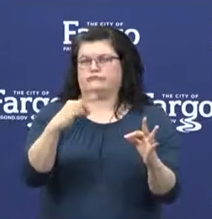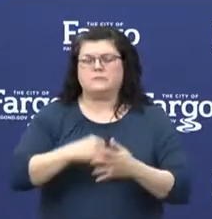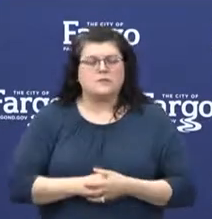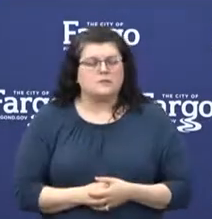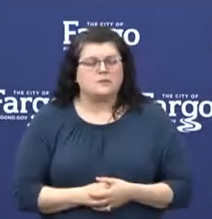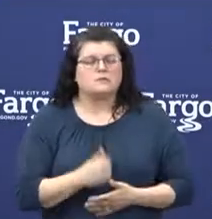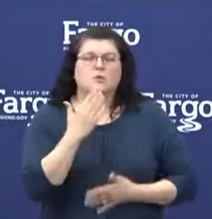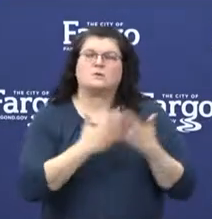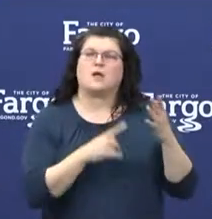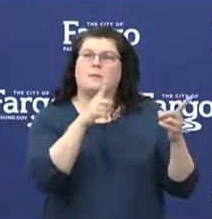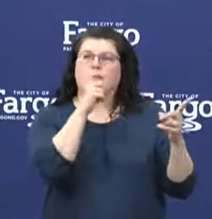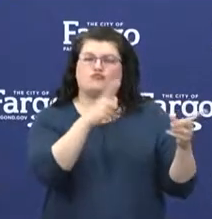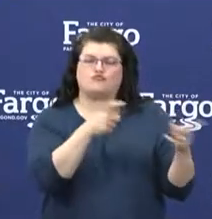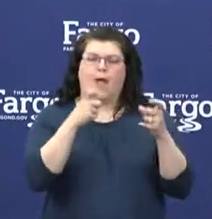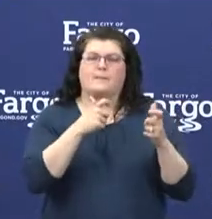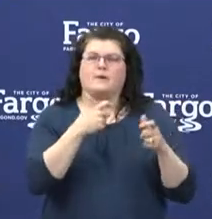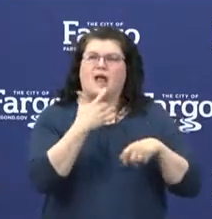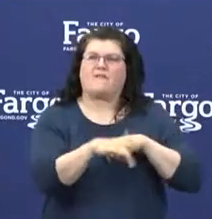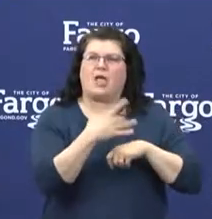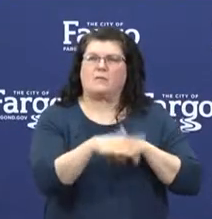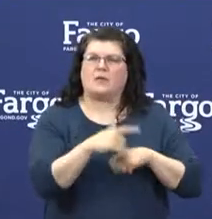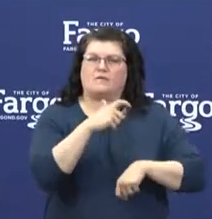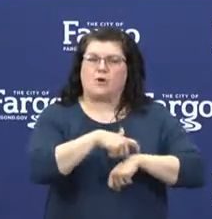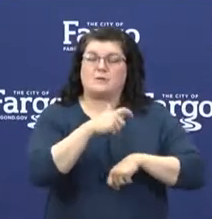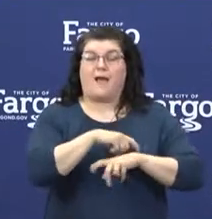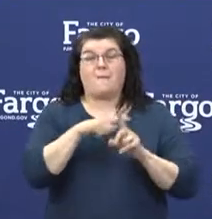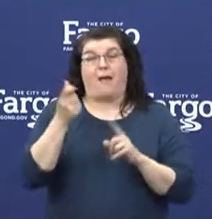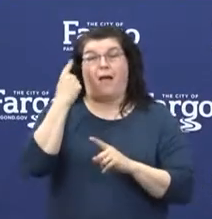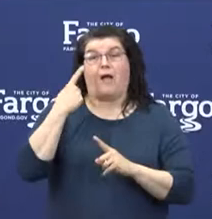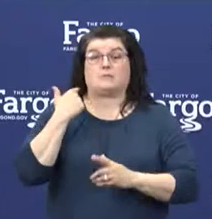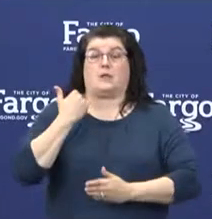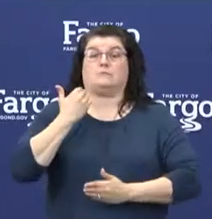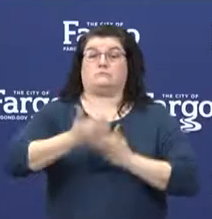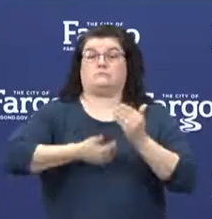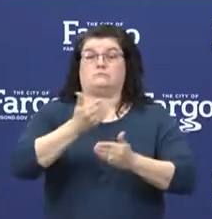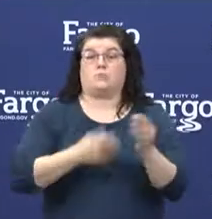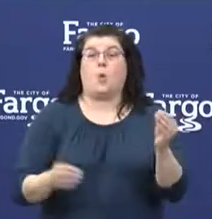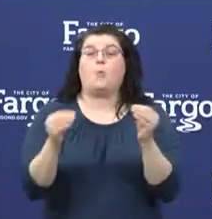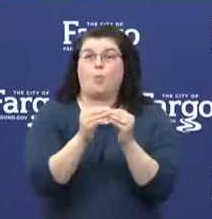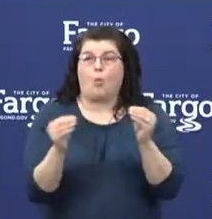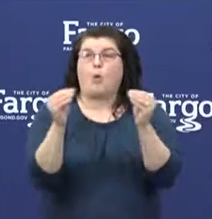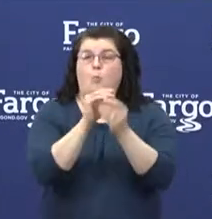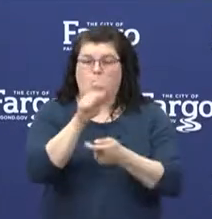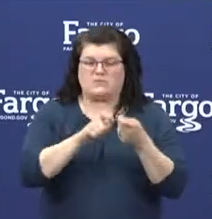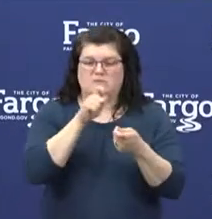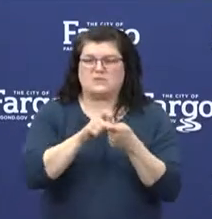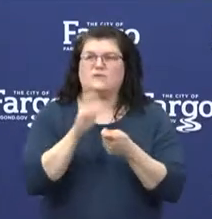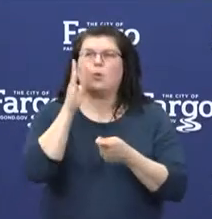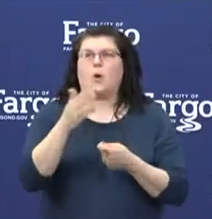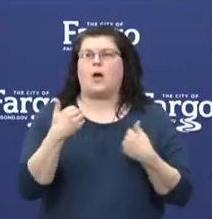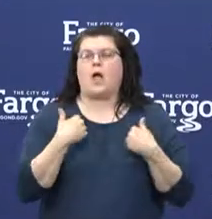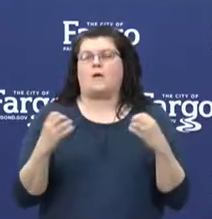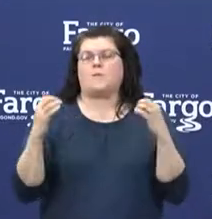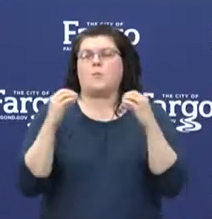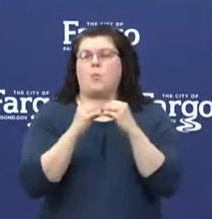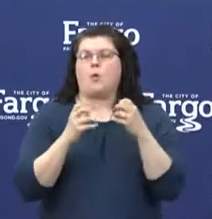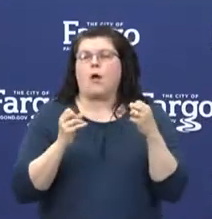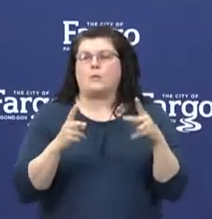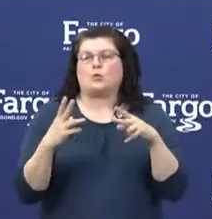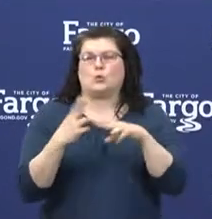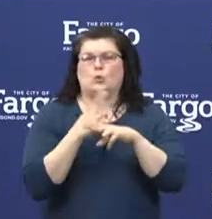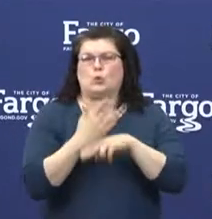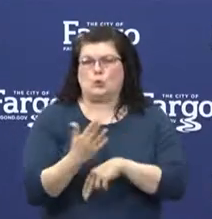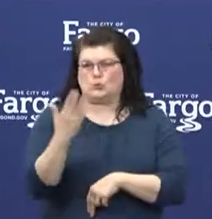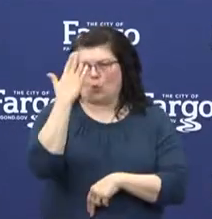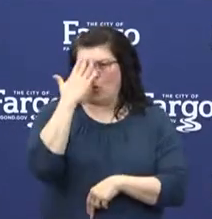availability of them. As time passes, they'll get more and more precise and will have better utility in knowing how to use them.